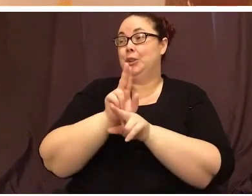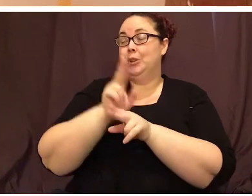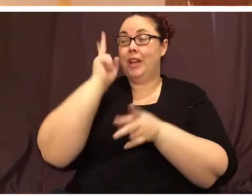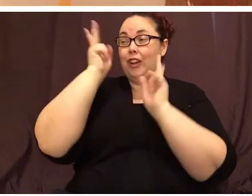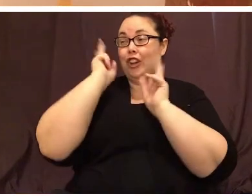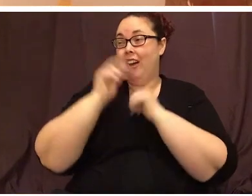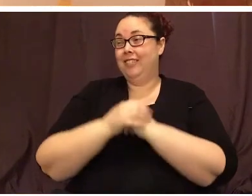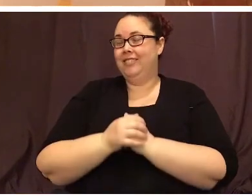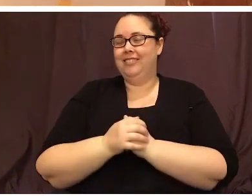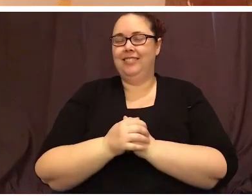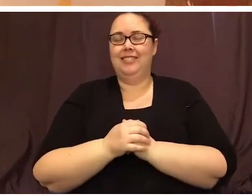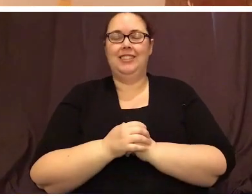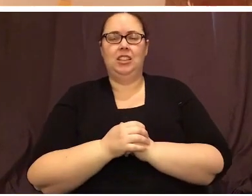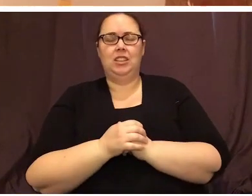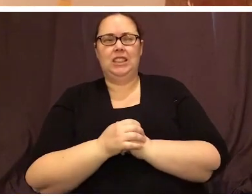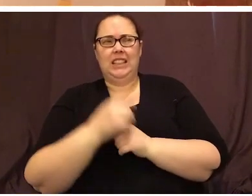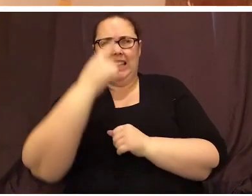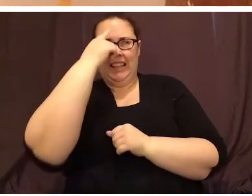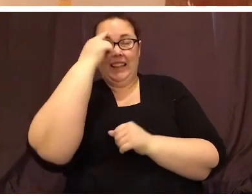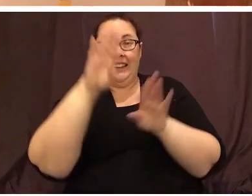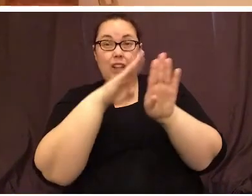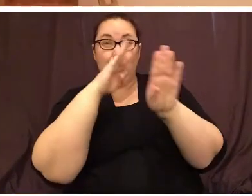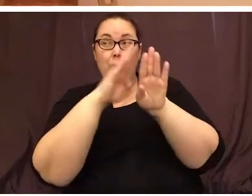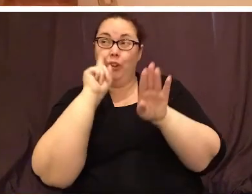I think that door is for us.